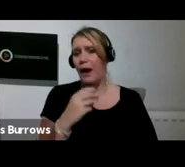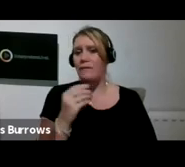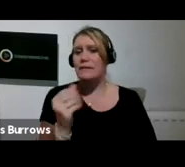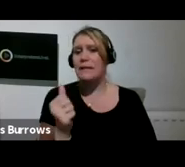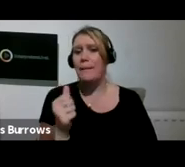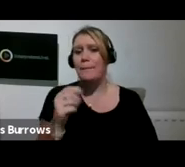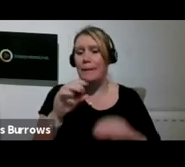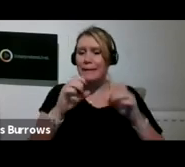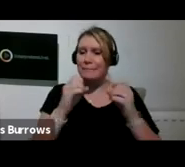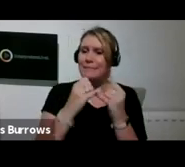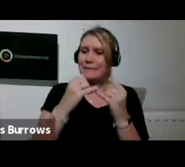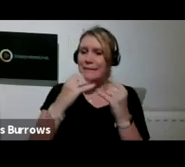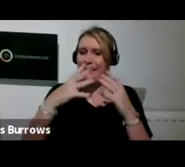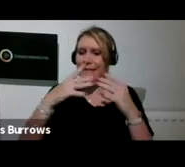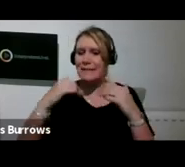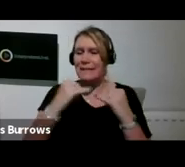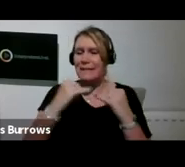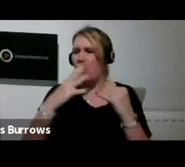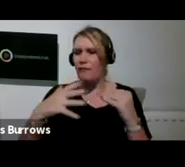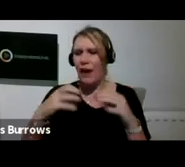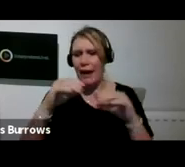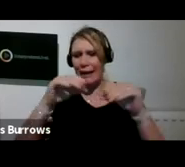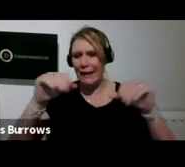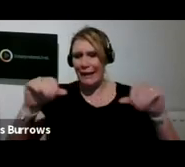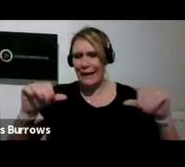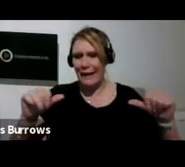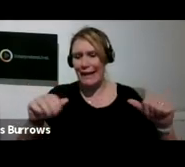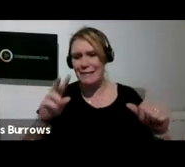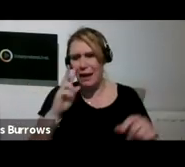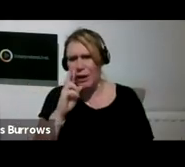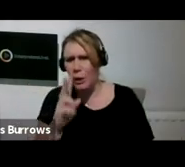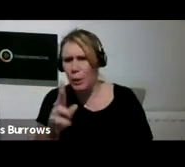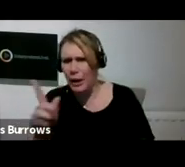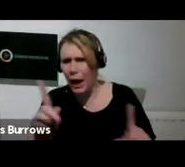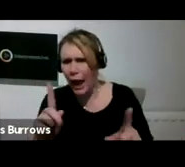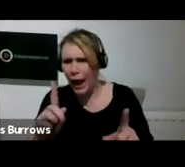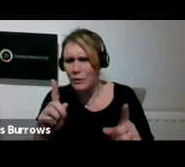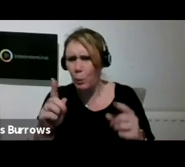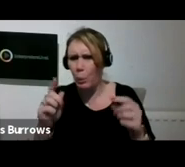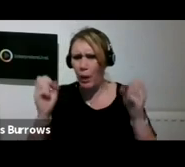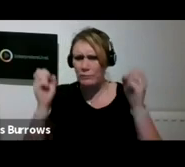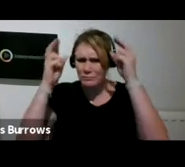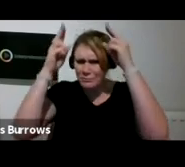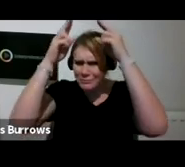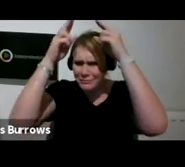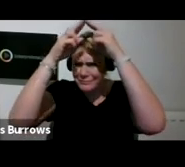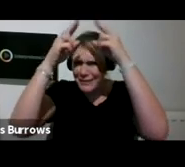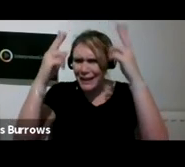with a, well, it's actually a unicorn hat. I know it looks like a dunce, but he's actually dressed as a unicorn.